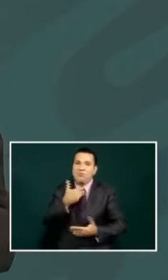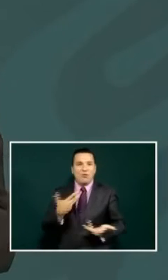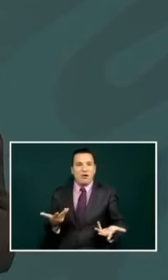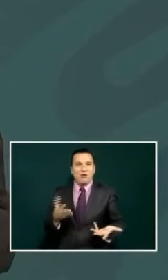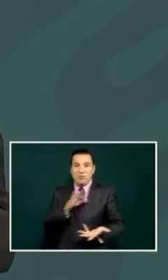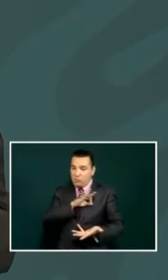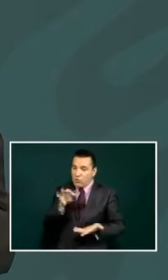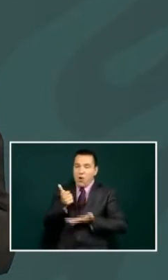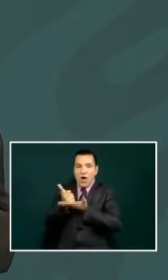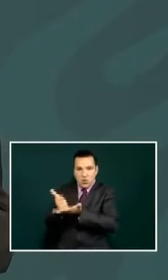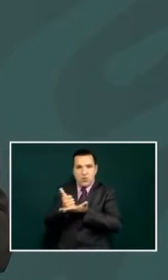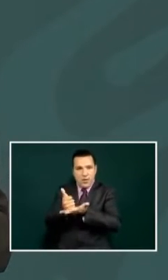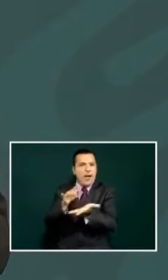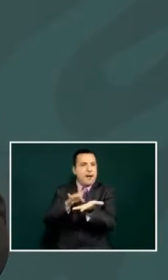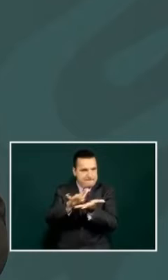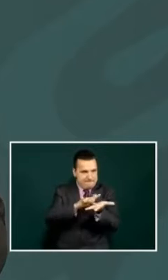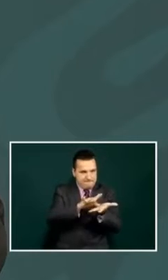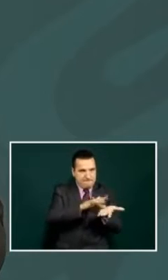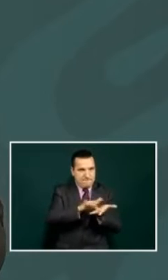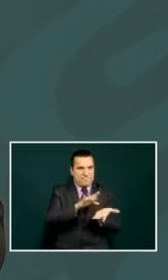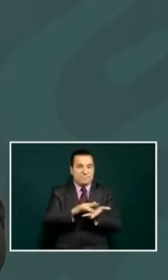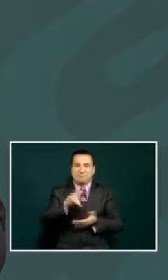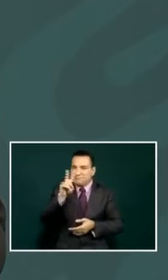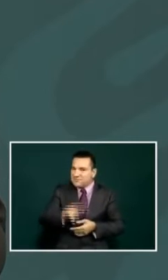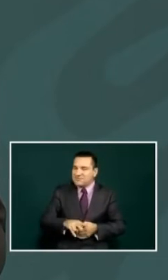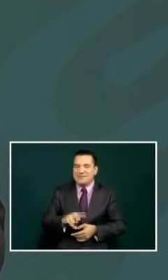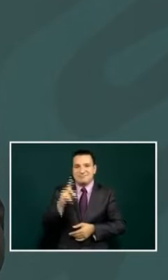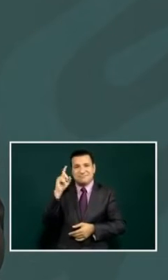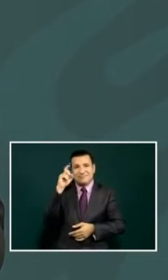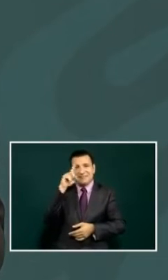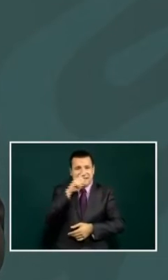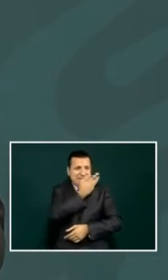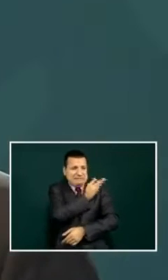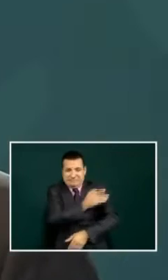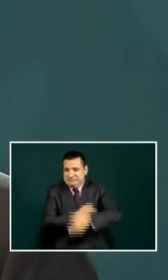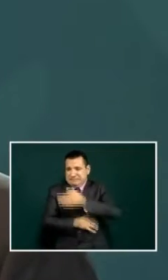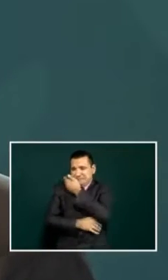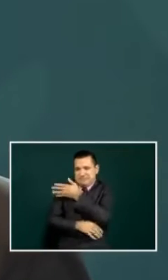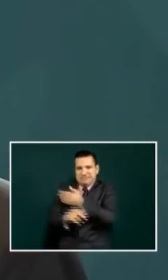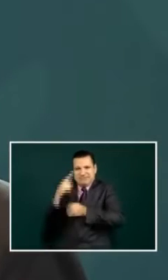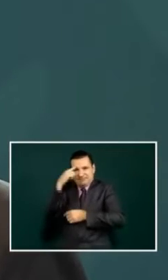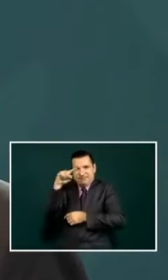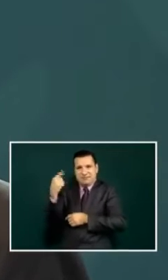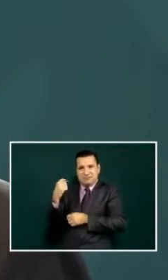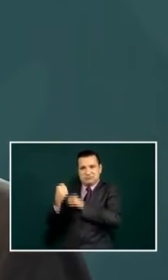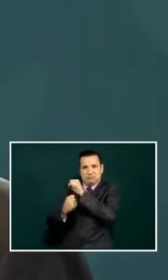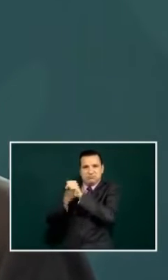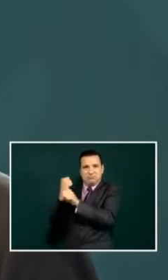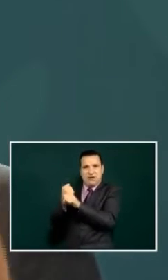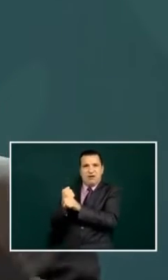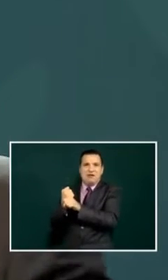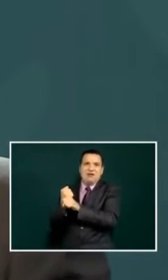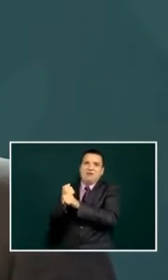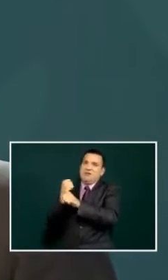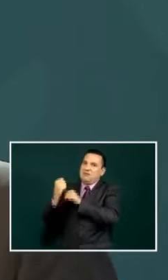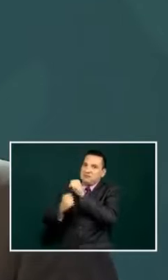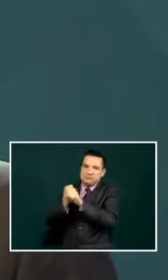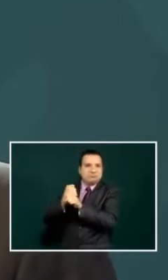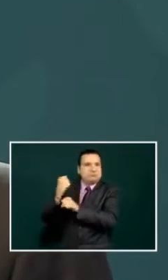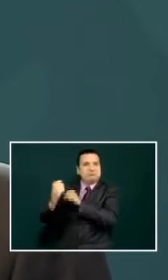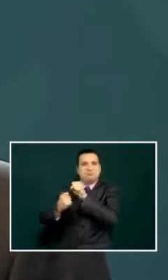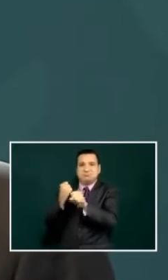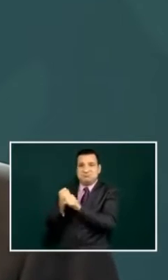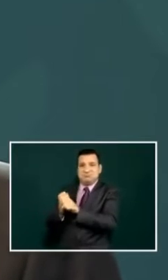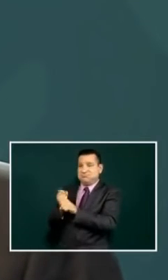because these are inertias and it is not easy to shake years